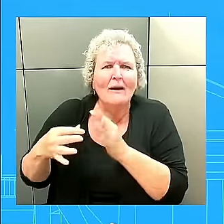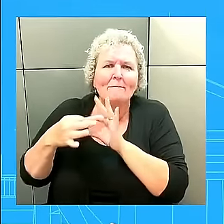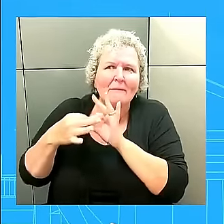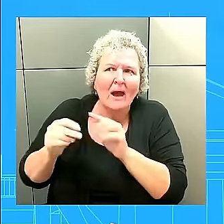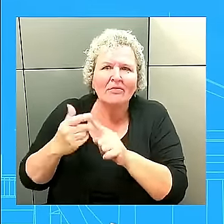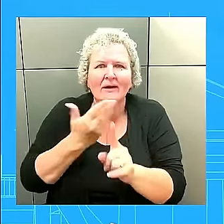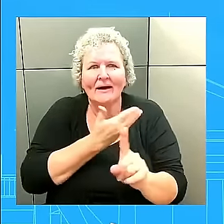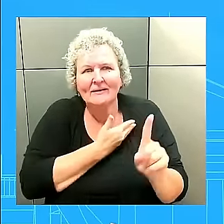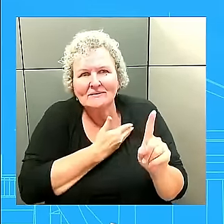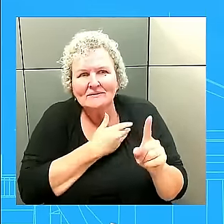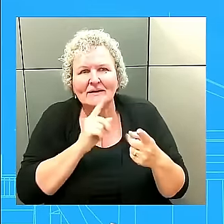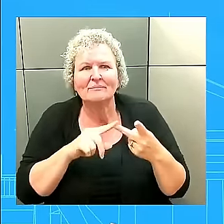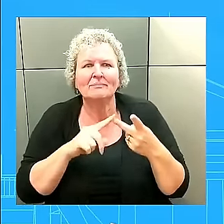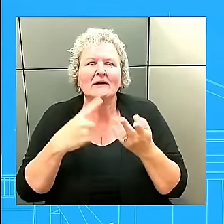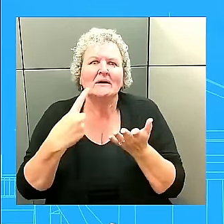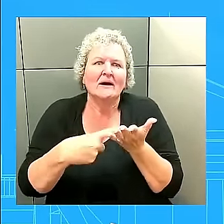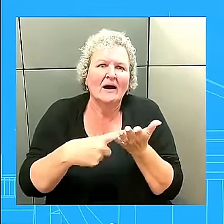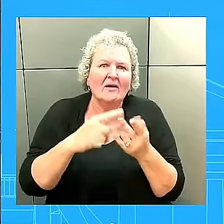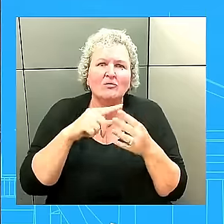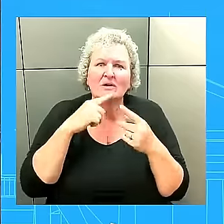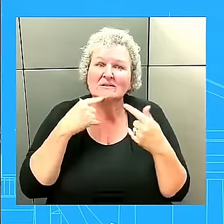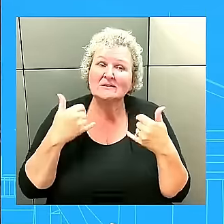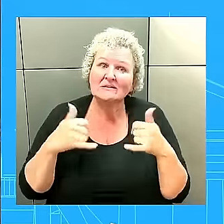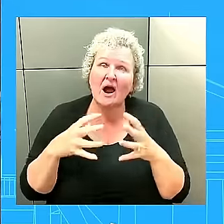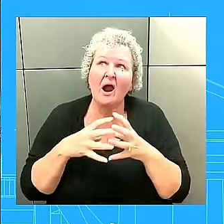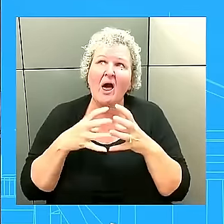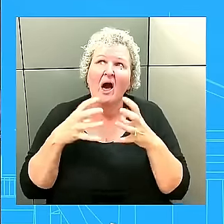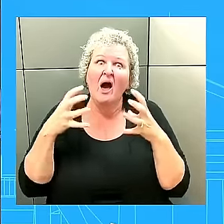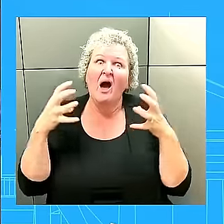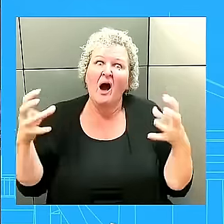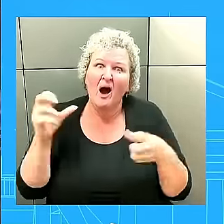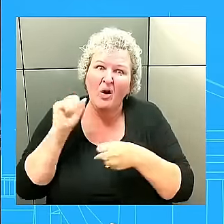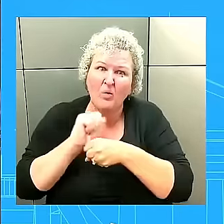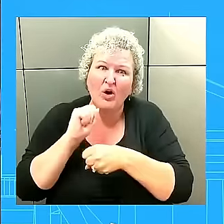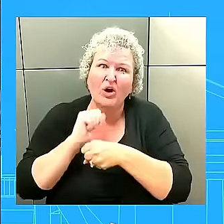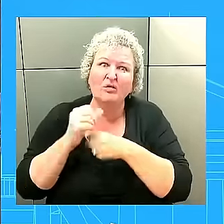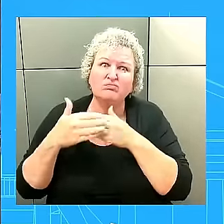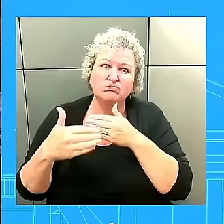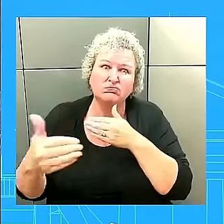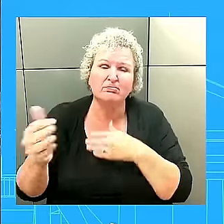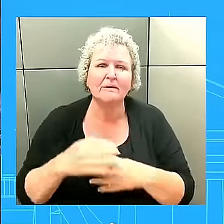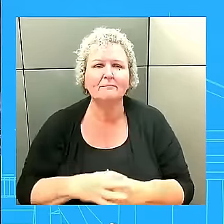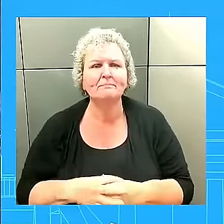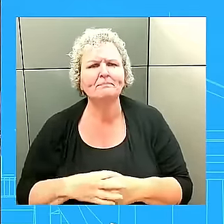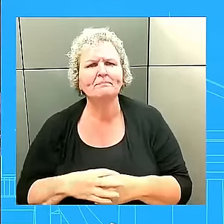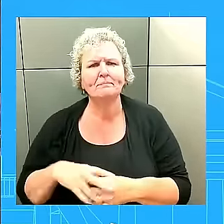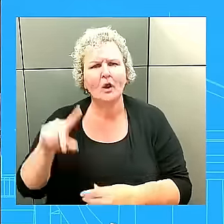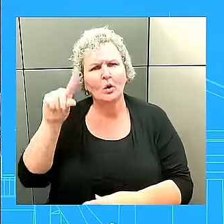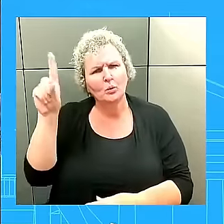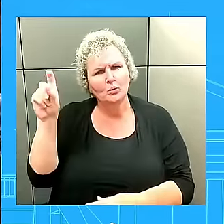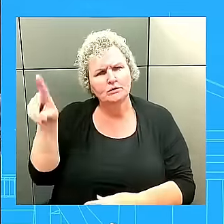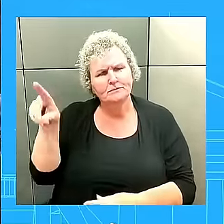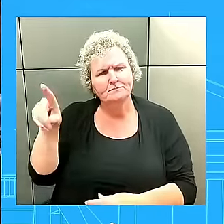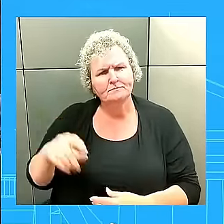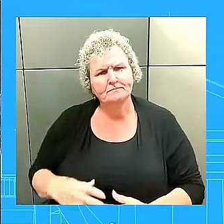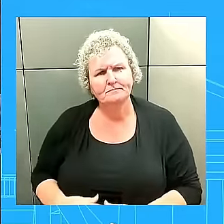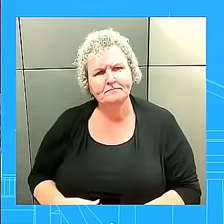there's still a lot of work before us. Okay, and one more quickly. The number of civilians killed in Gaza was